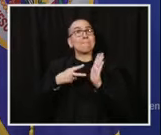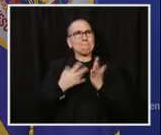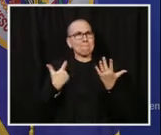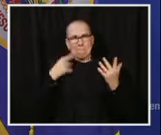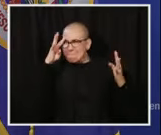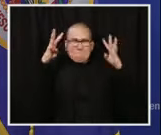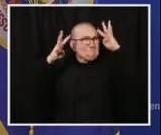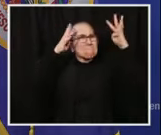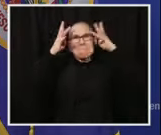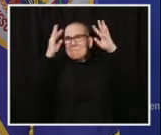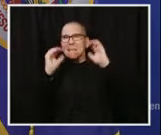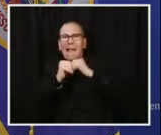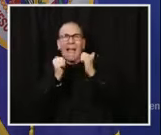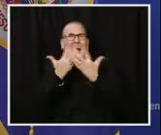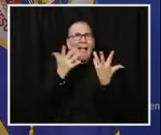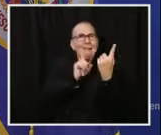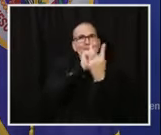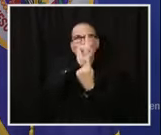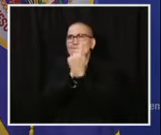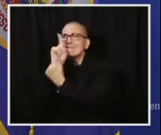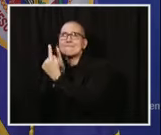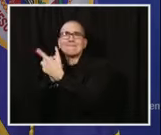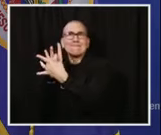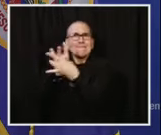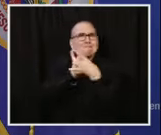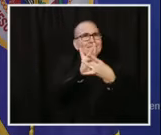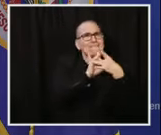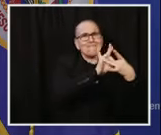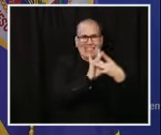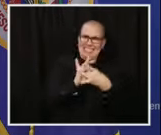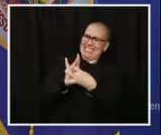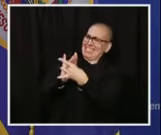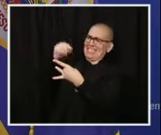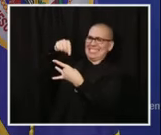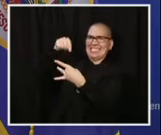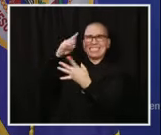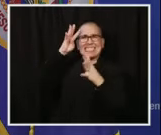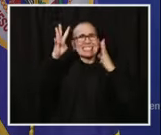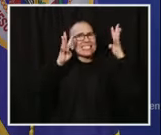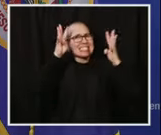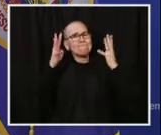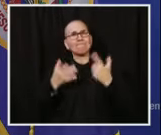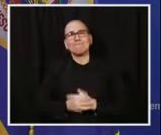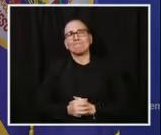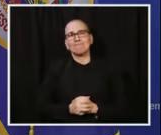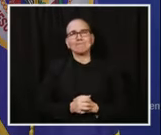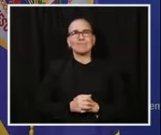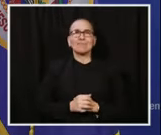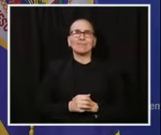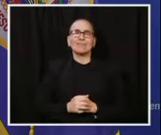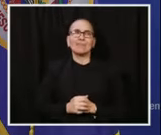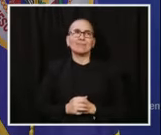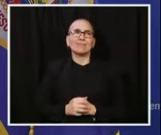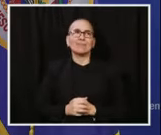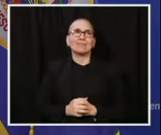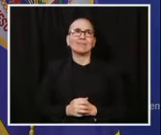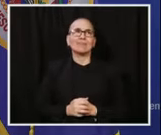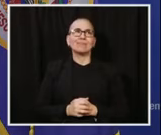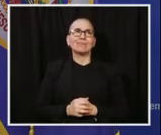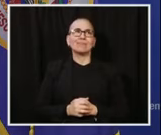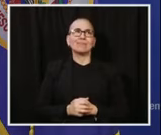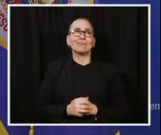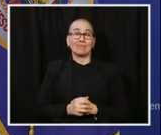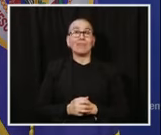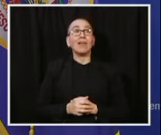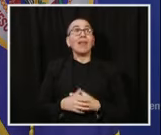whether that means family Zoom calls or celebrating a part, so hopefully we can celebrate together next year. We're all in this together. We will get through this,